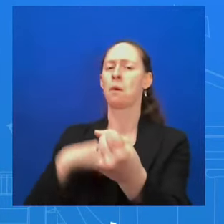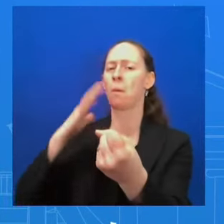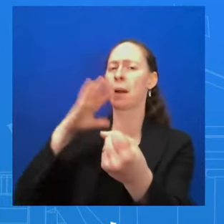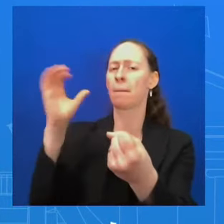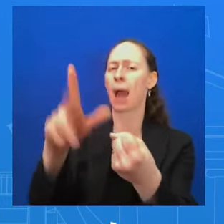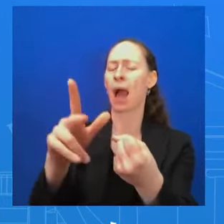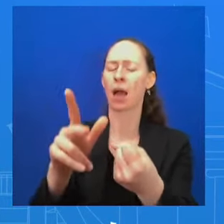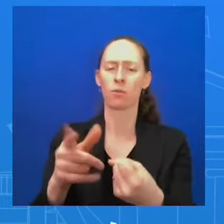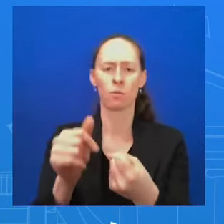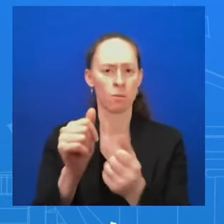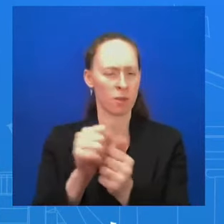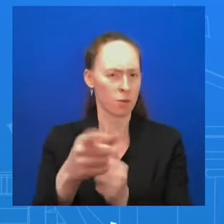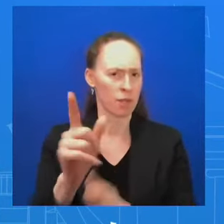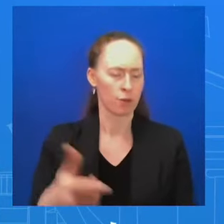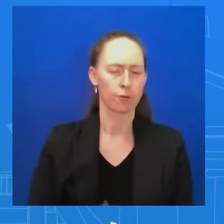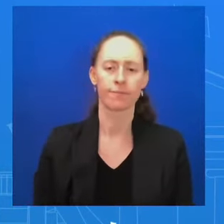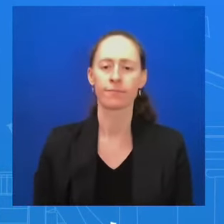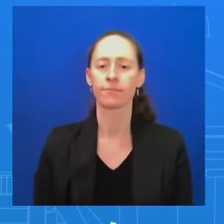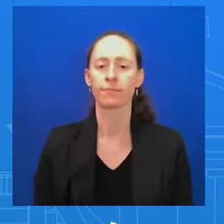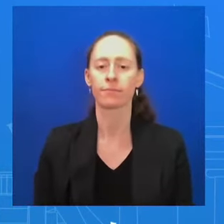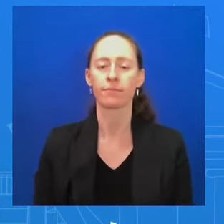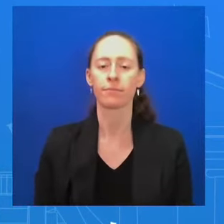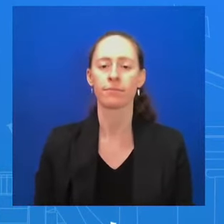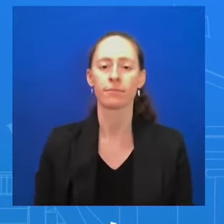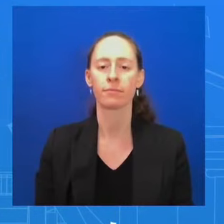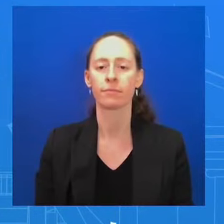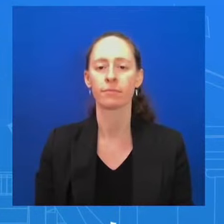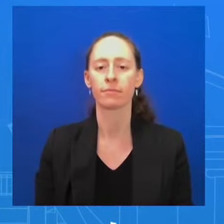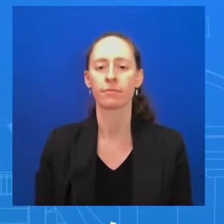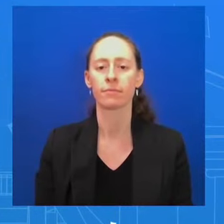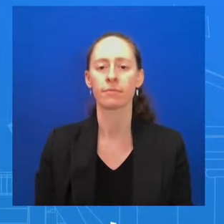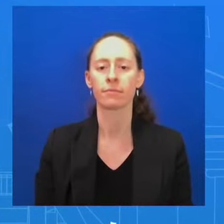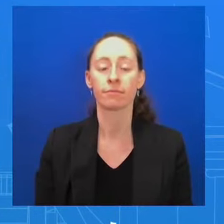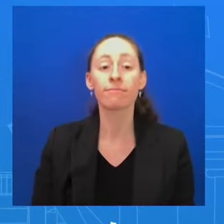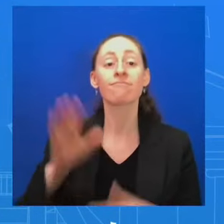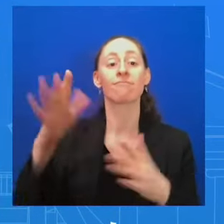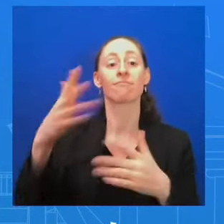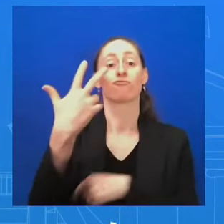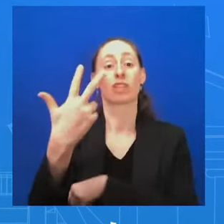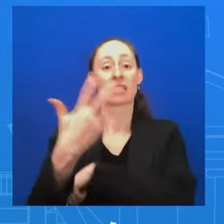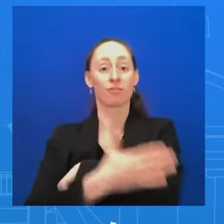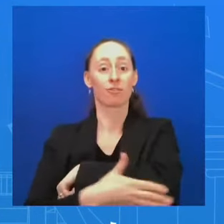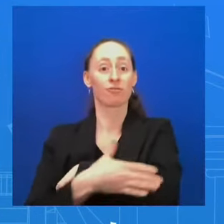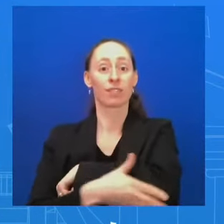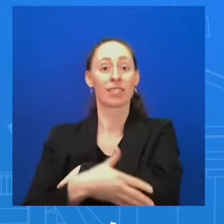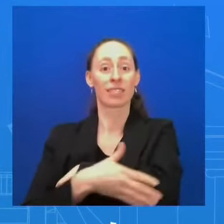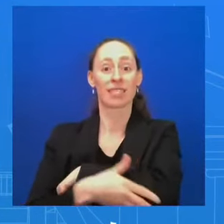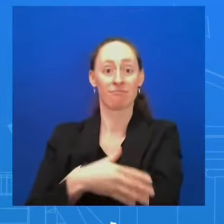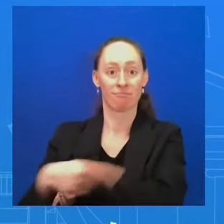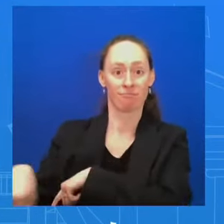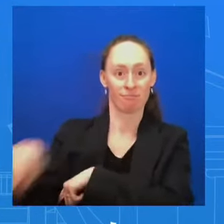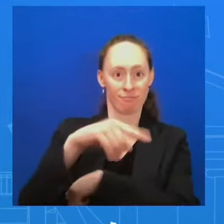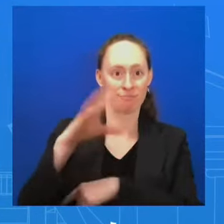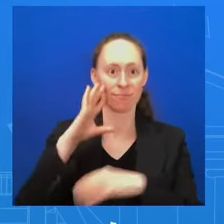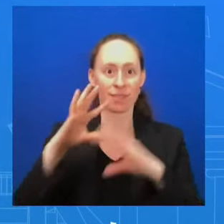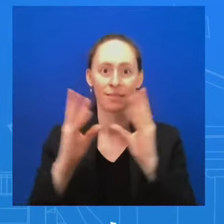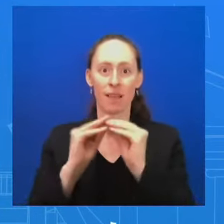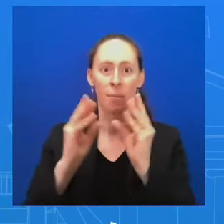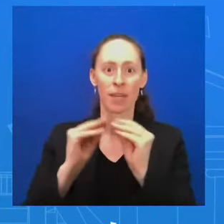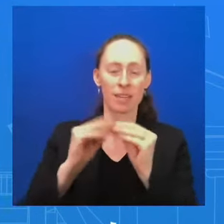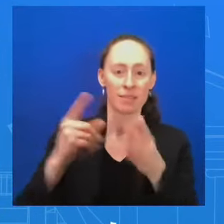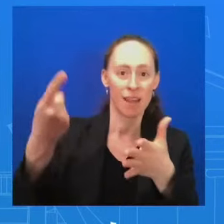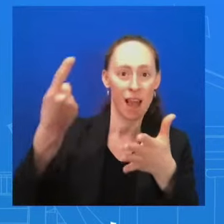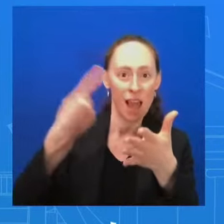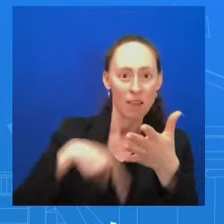going to move on to Rwanda. First of all, looking ahead to the trilateral summit next week, what are some of the priorities? And we recently heard the Filipino